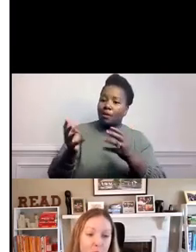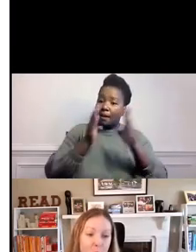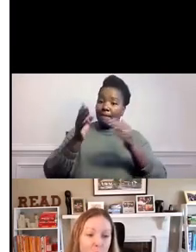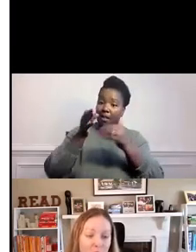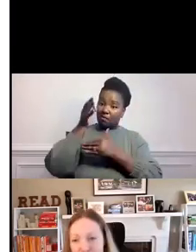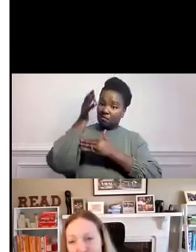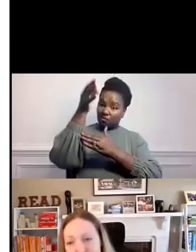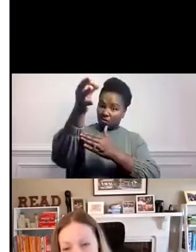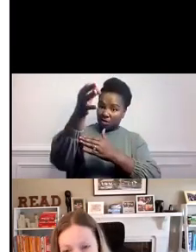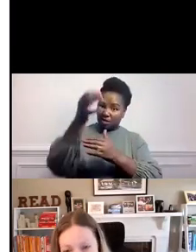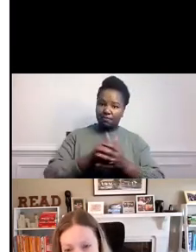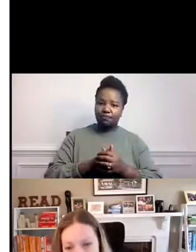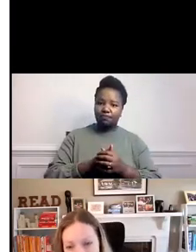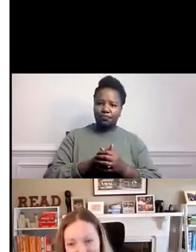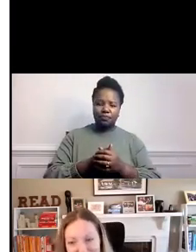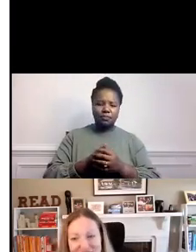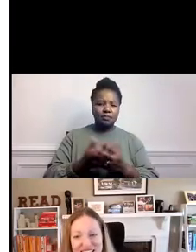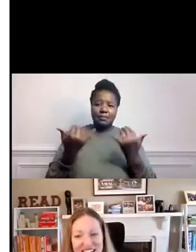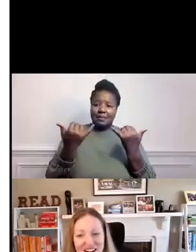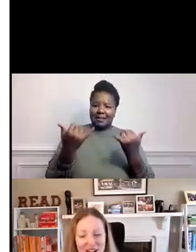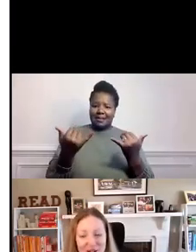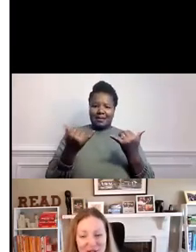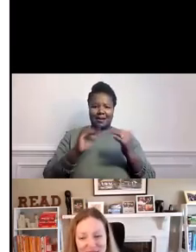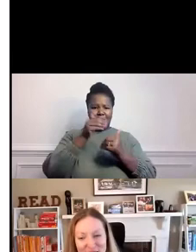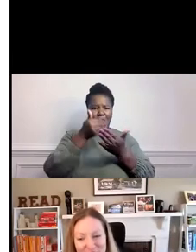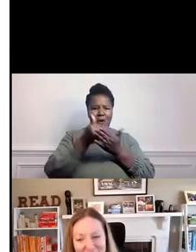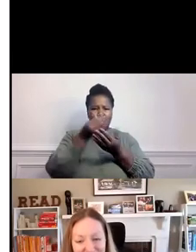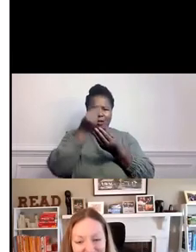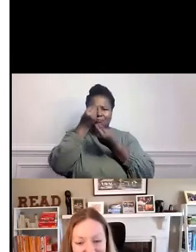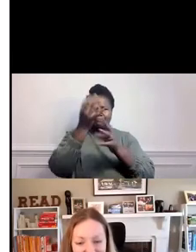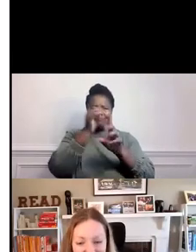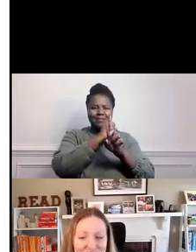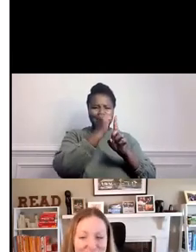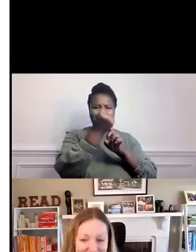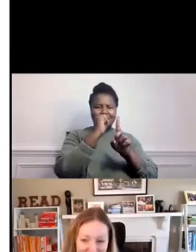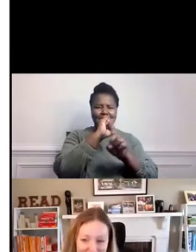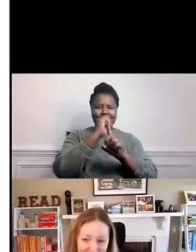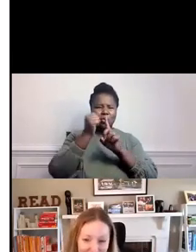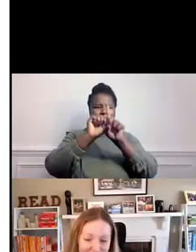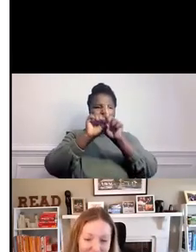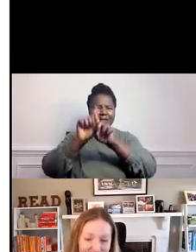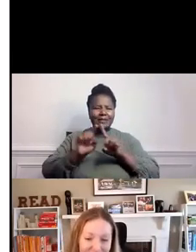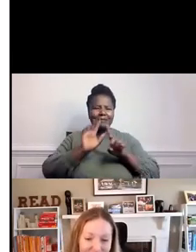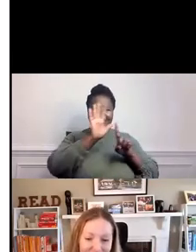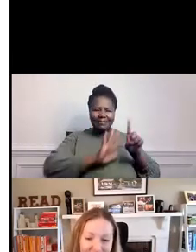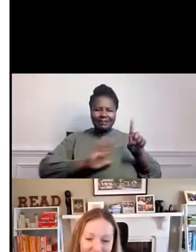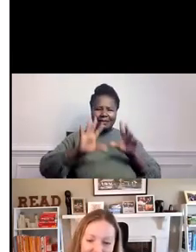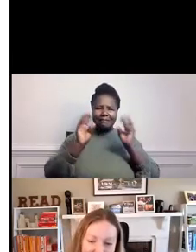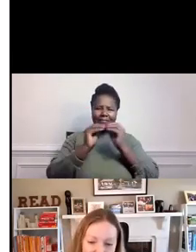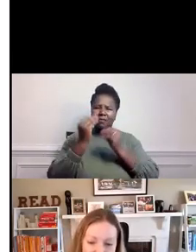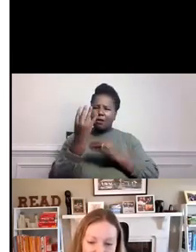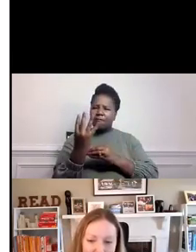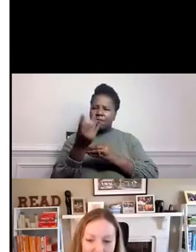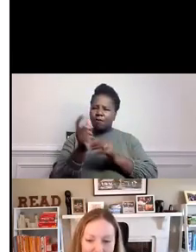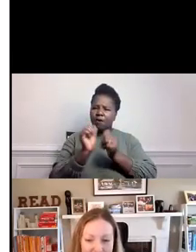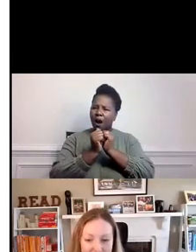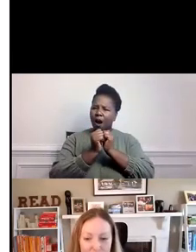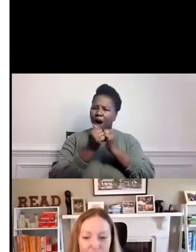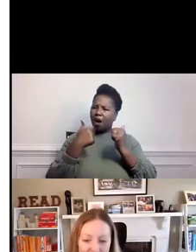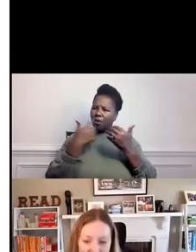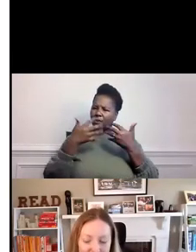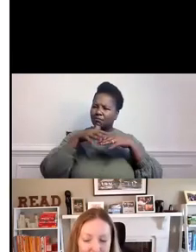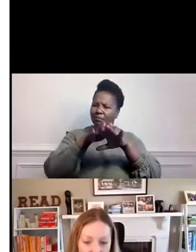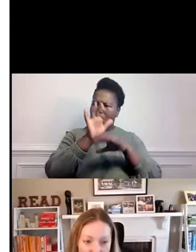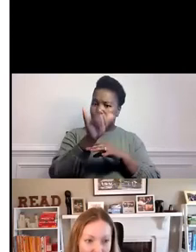So what do you do with all of these scenarios? How do you take them forward? On the next page, I'm going